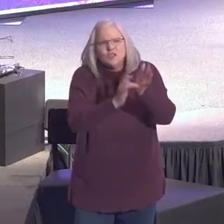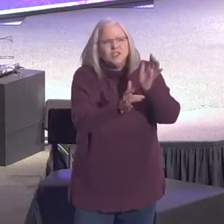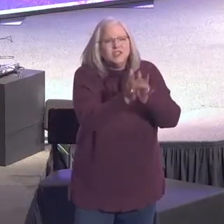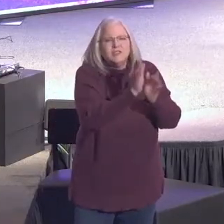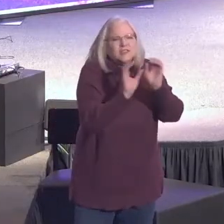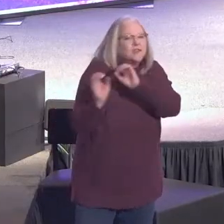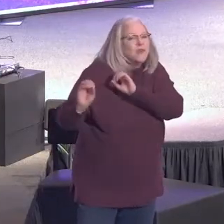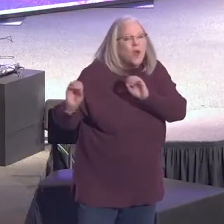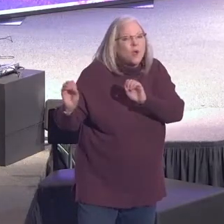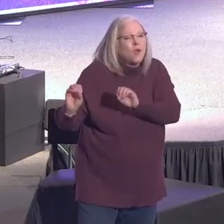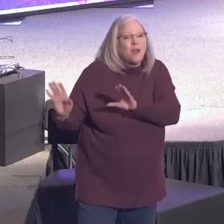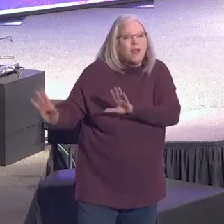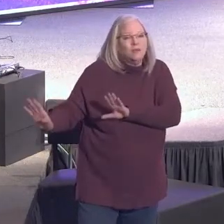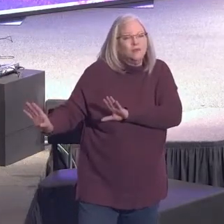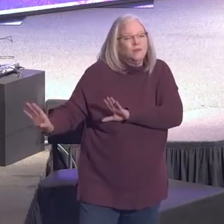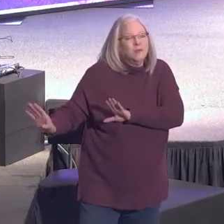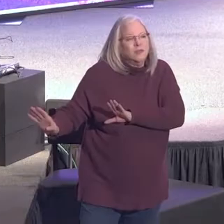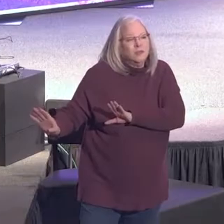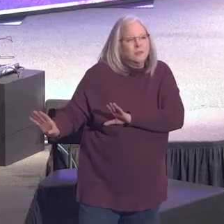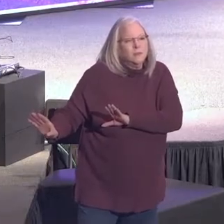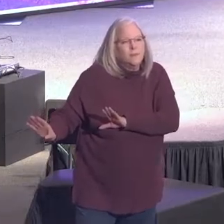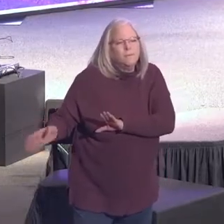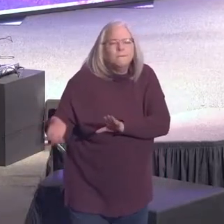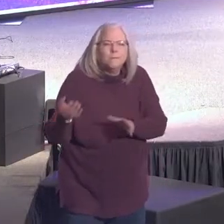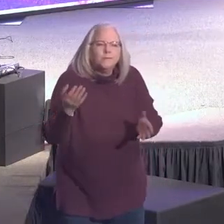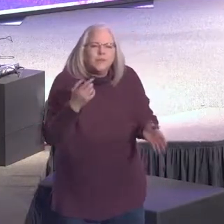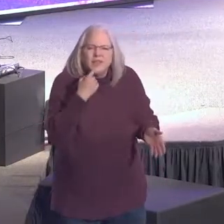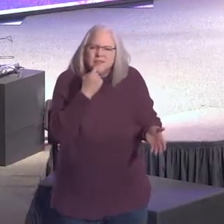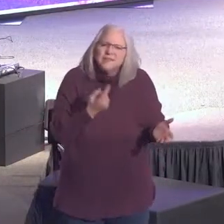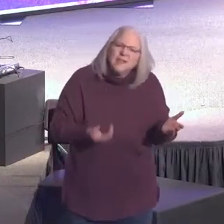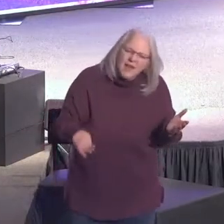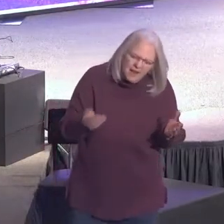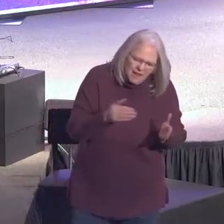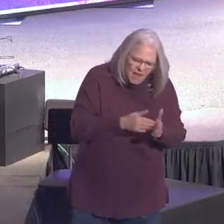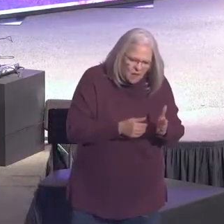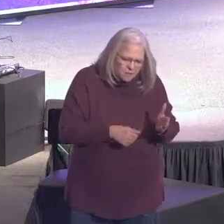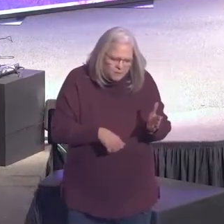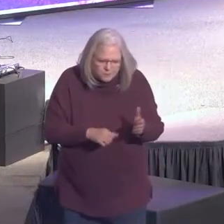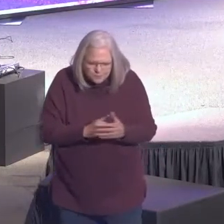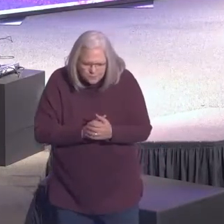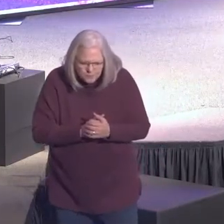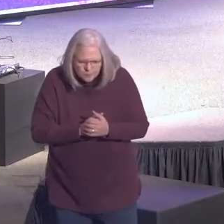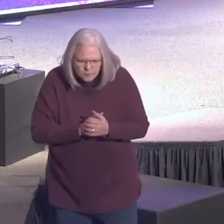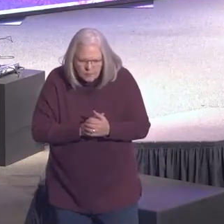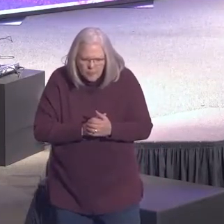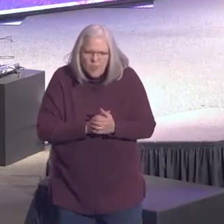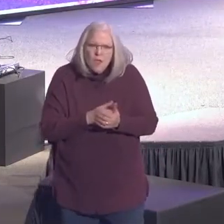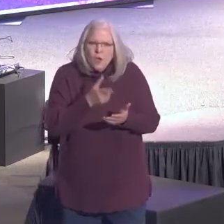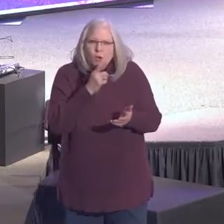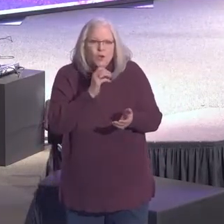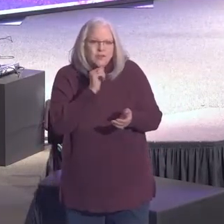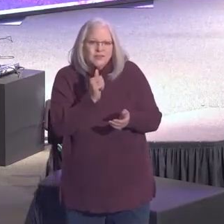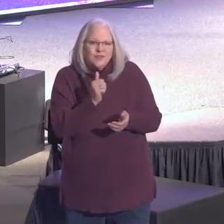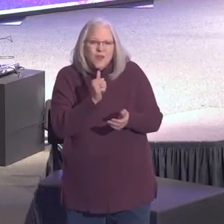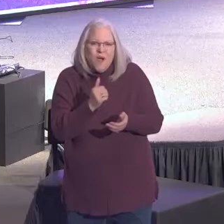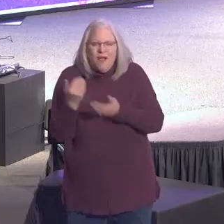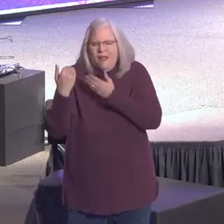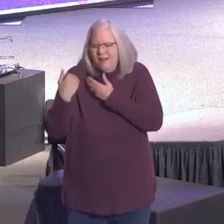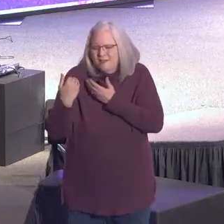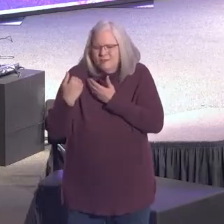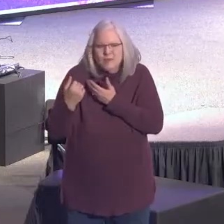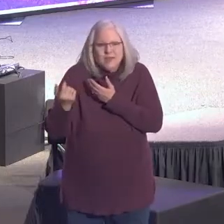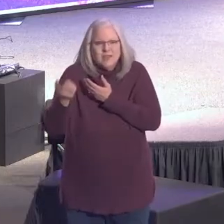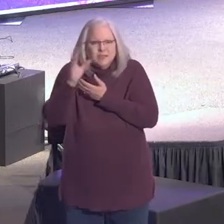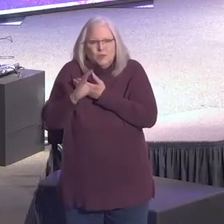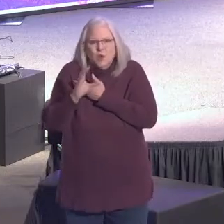no one else. He said this a few chapters later in 1427 of Luke. Whoever does not carry his own cross